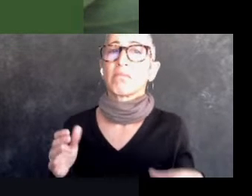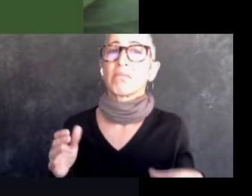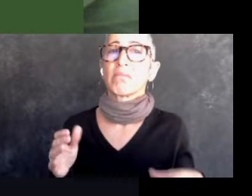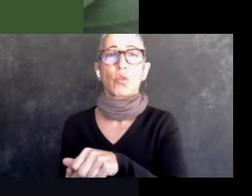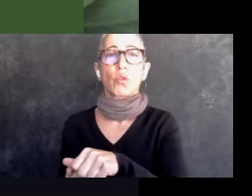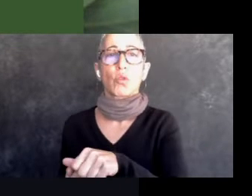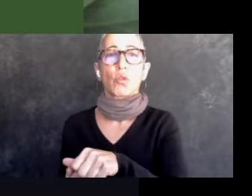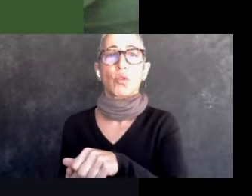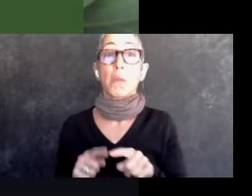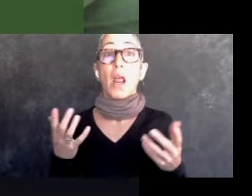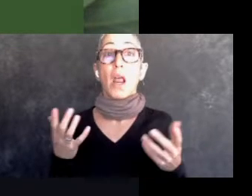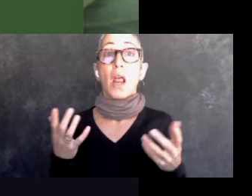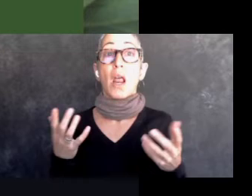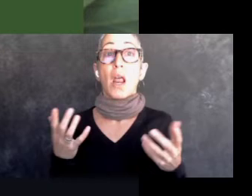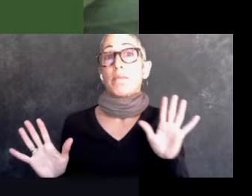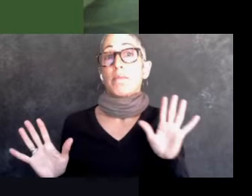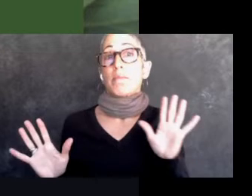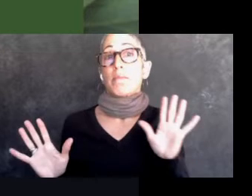to be aggressive like Mitch.